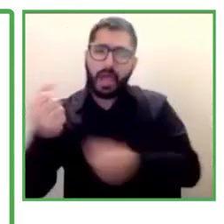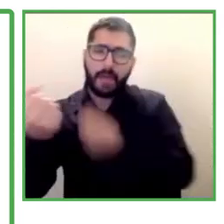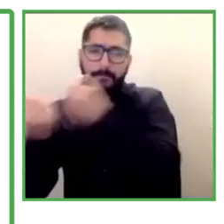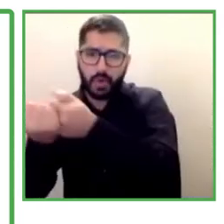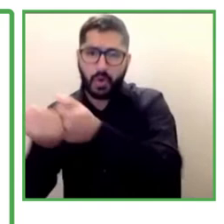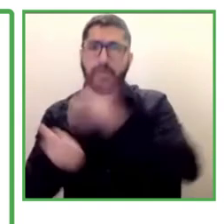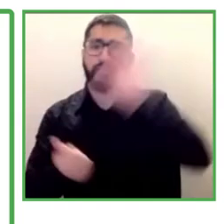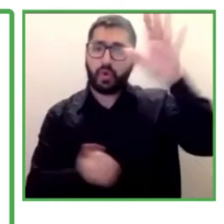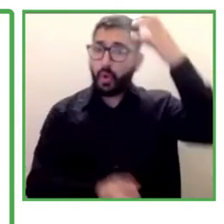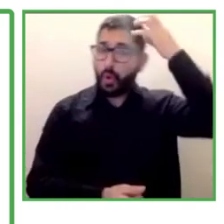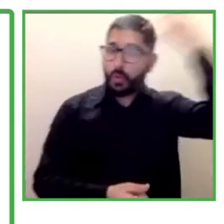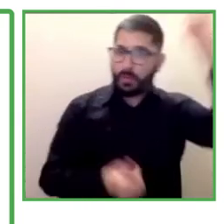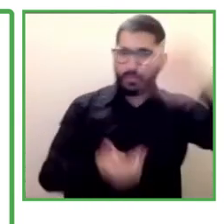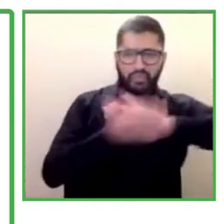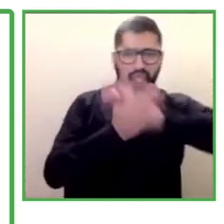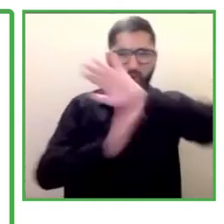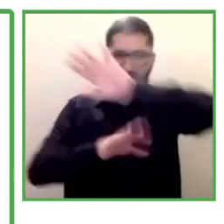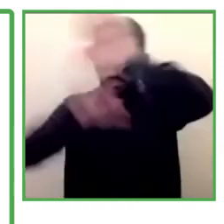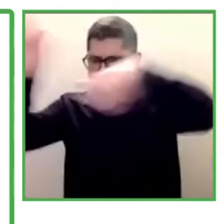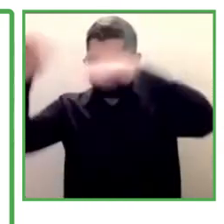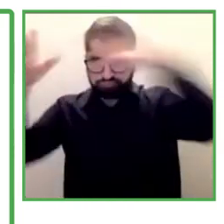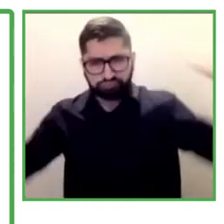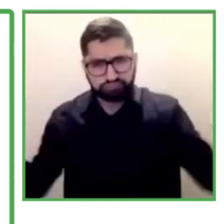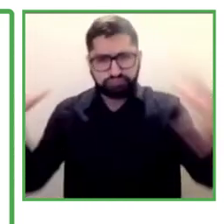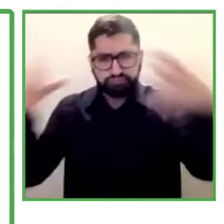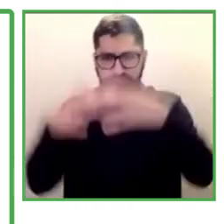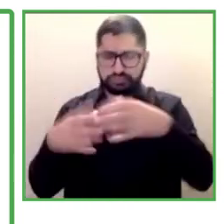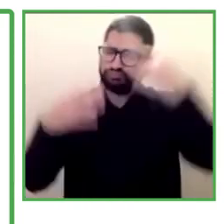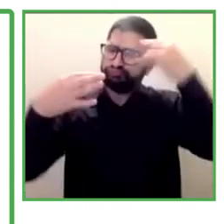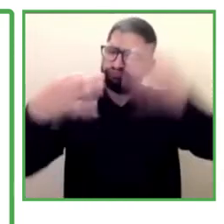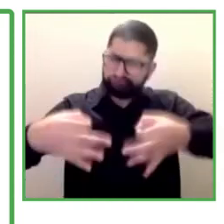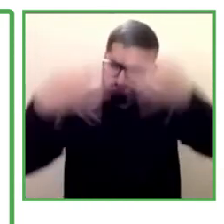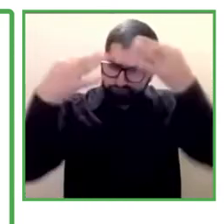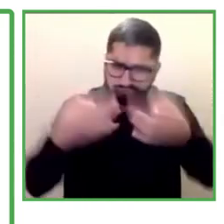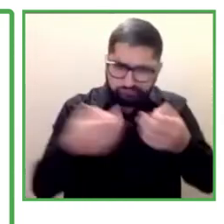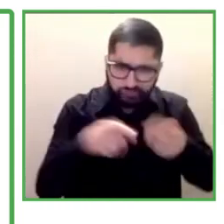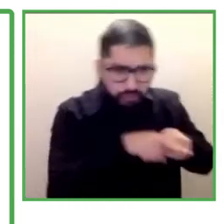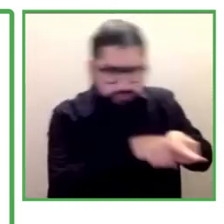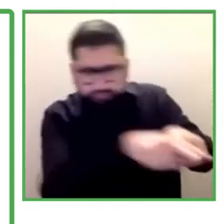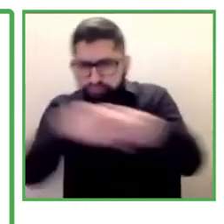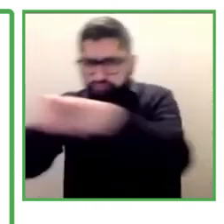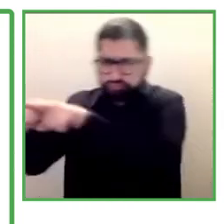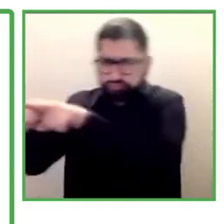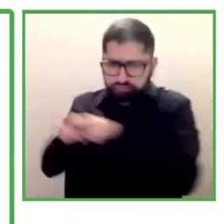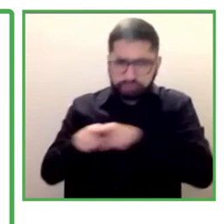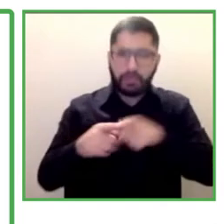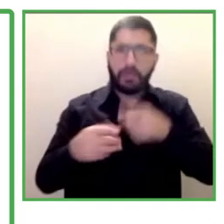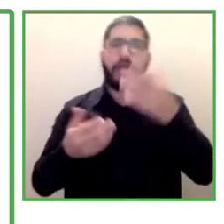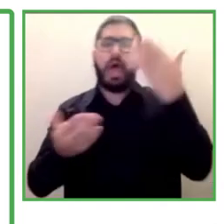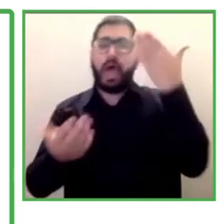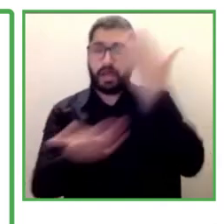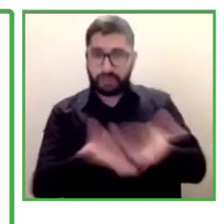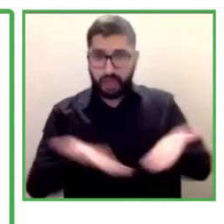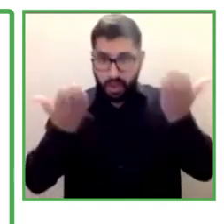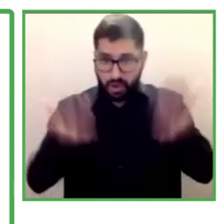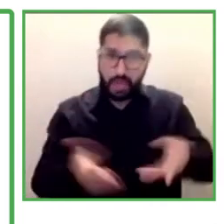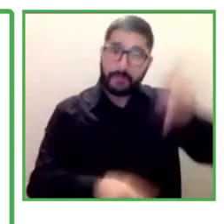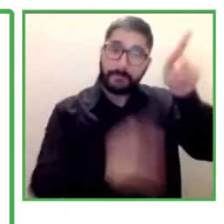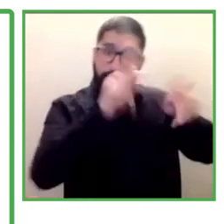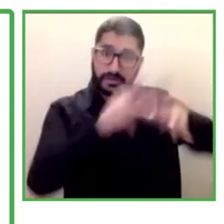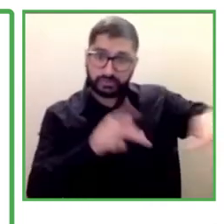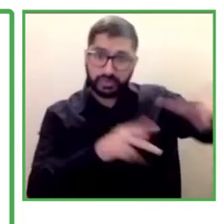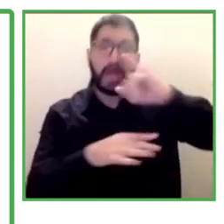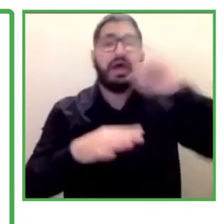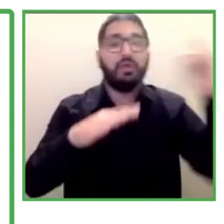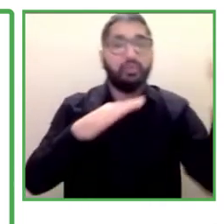the calling. Since the moment they decide to present the calling up to the moment that the person gets incorporated